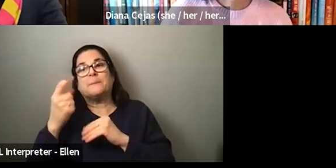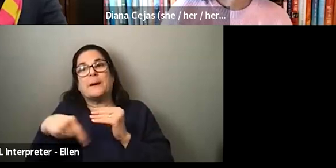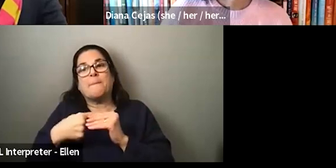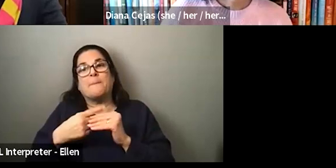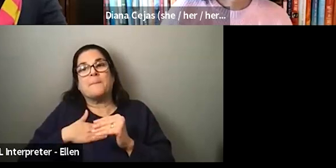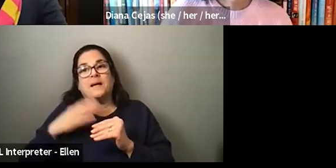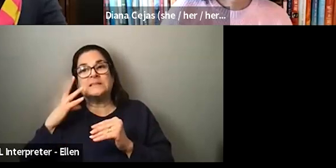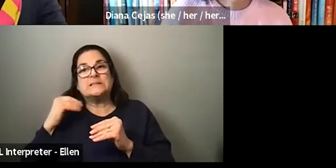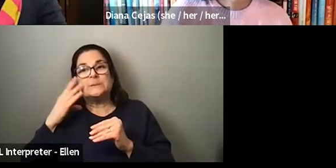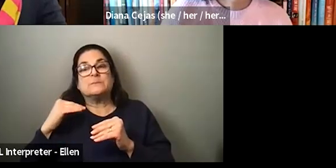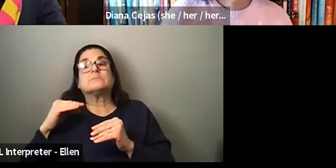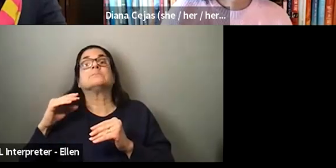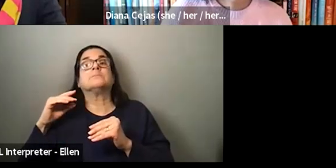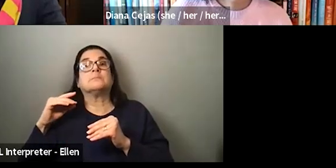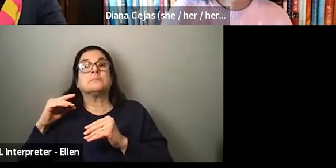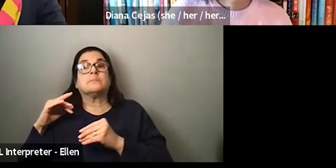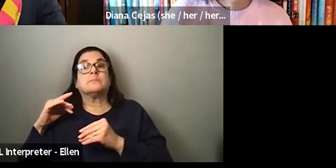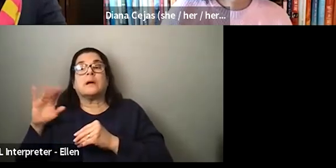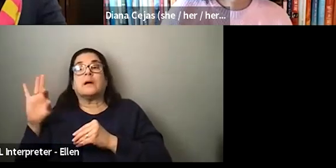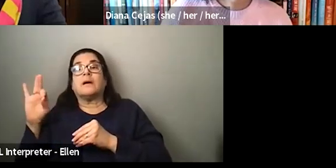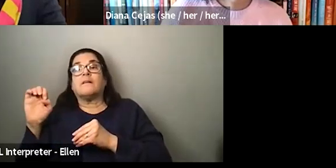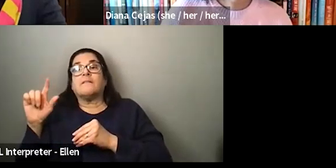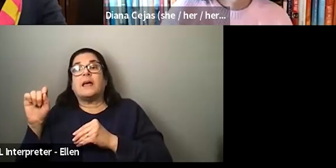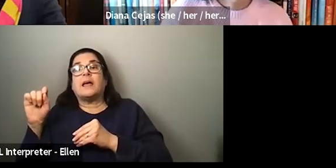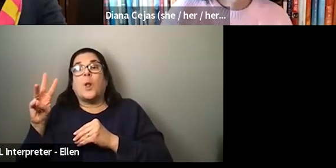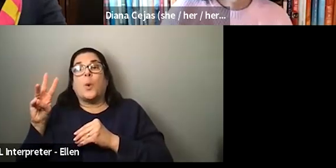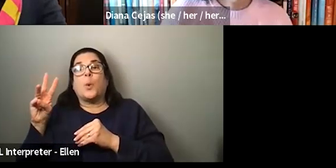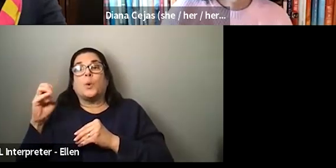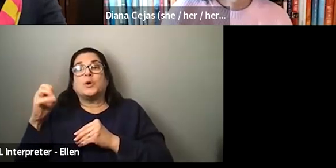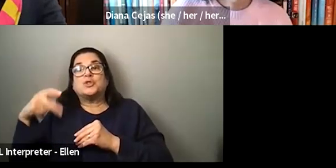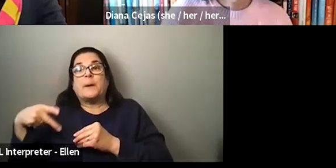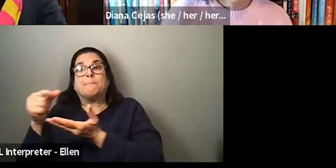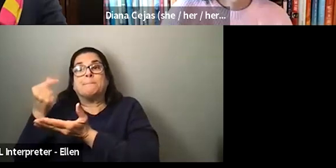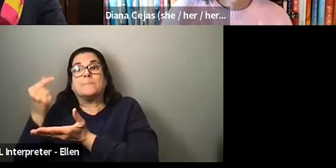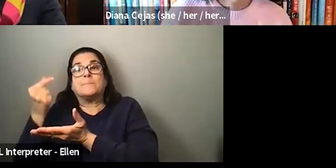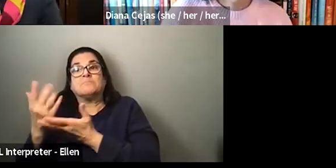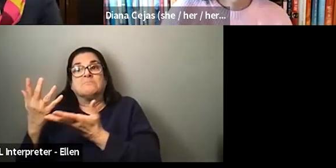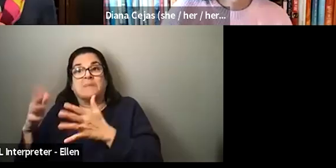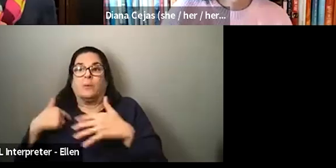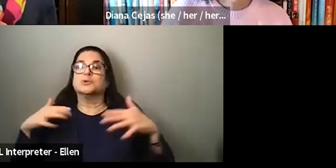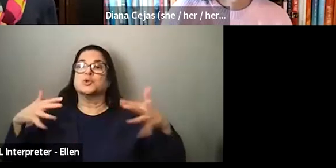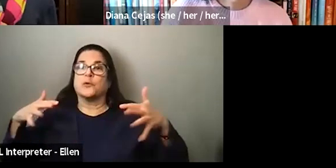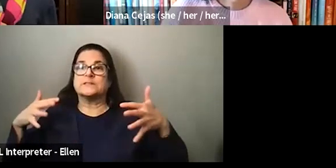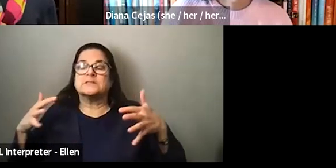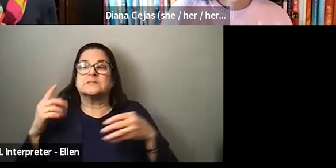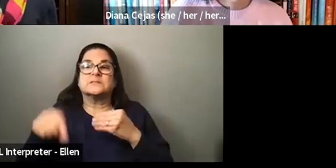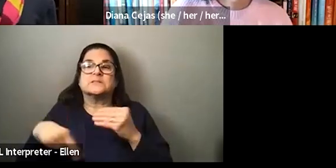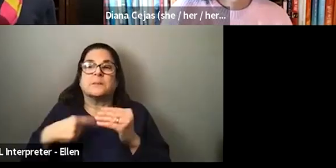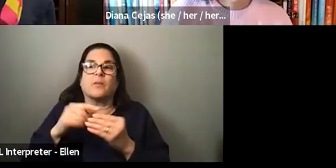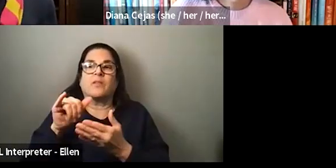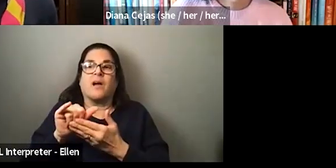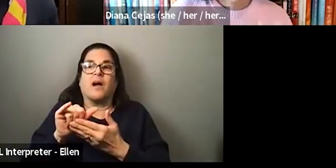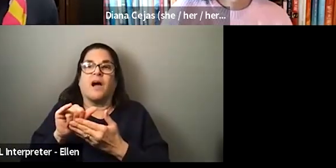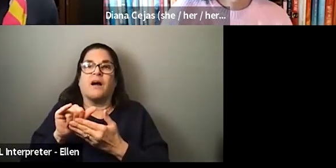say that when I graduated from fellowship, um, I was really, really nervous about this. I, um, I already shared that medical